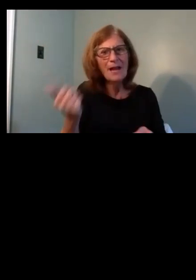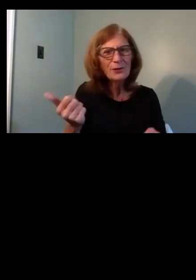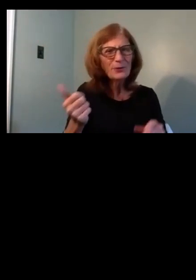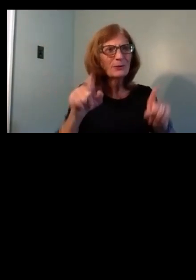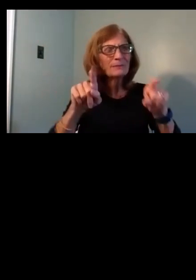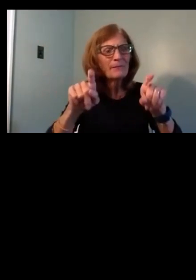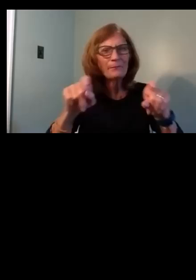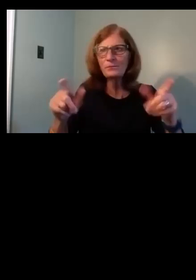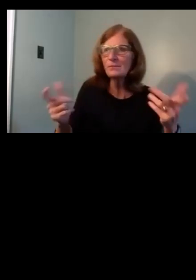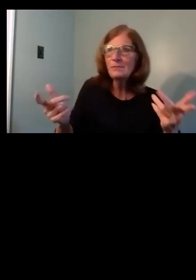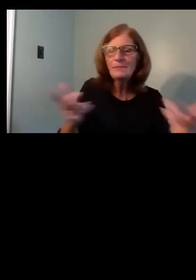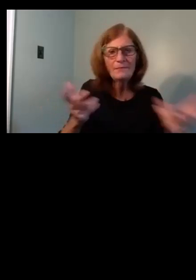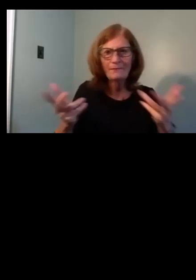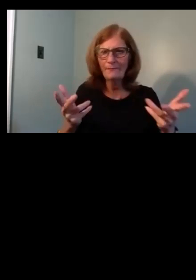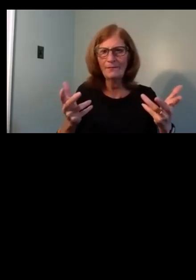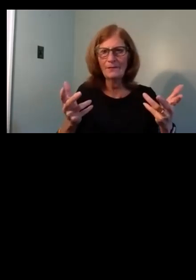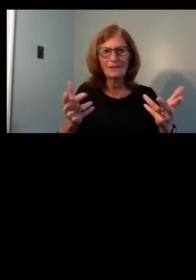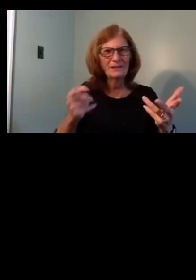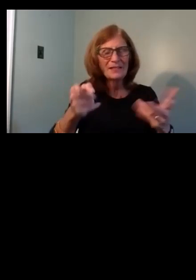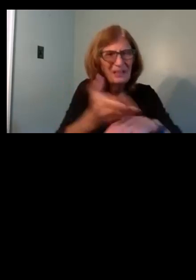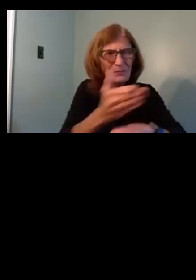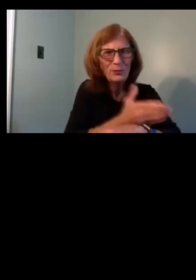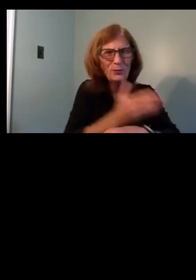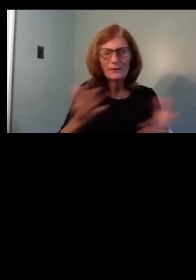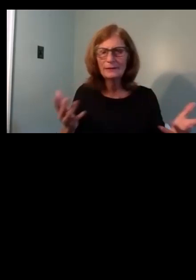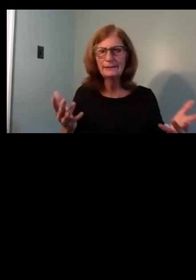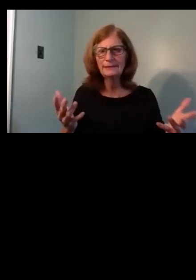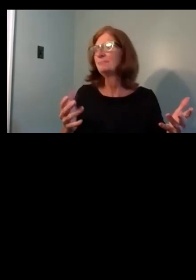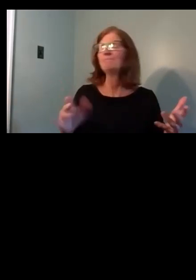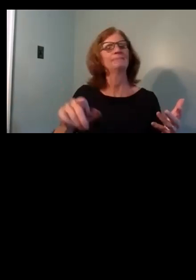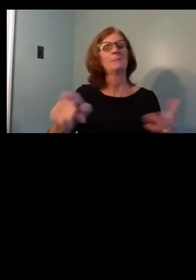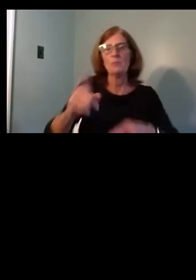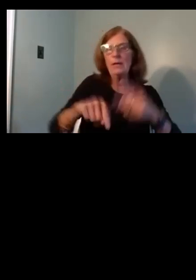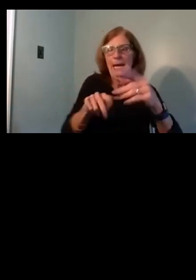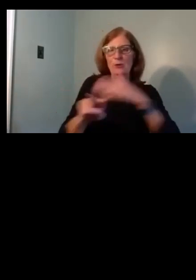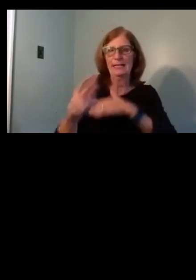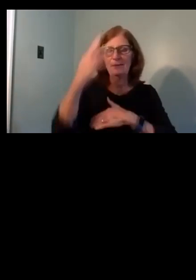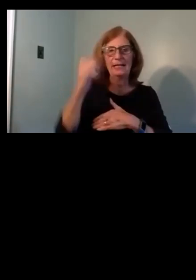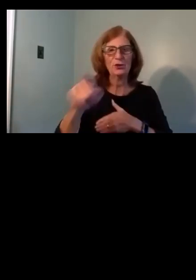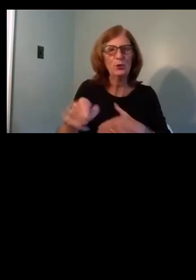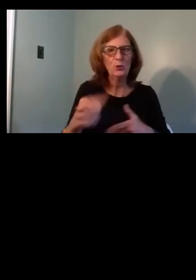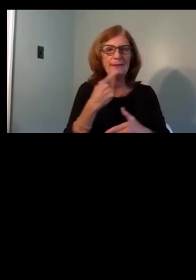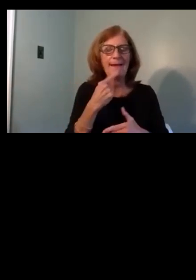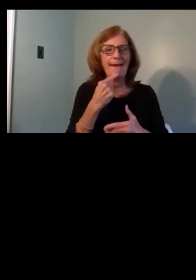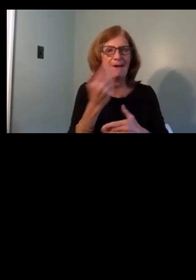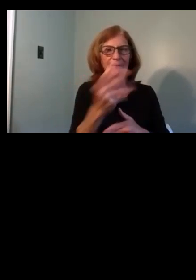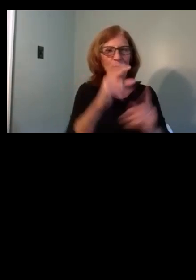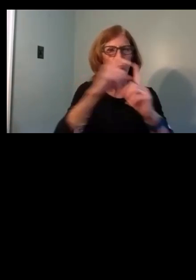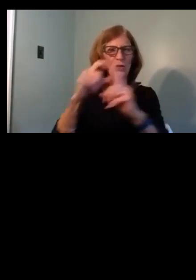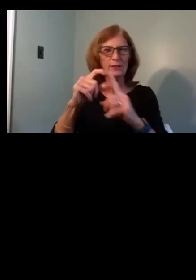By chance? Is that better at all? It's hard to say. Uh, you keep cutting out, um,